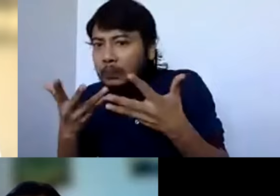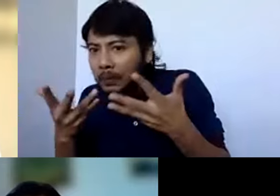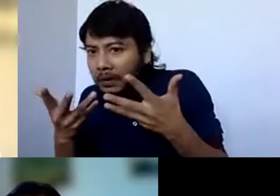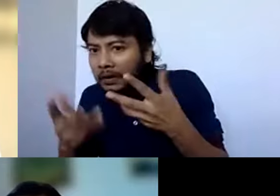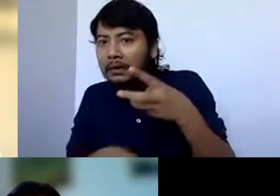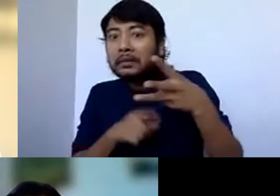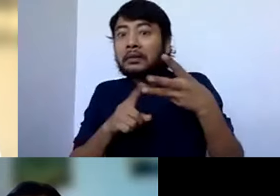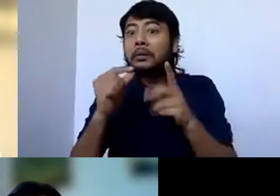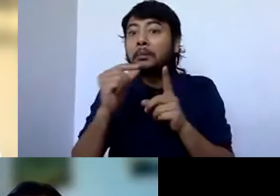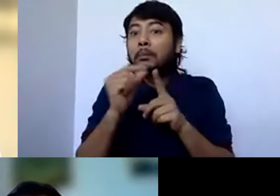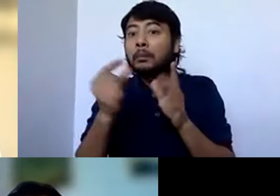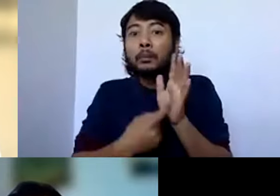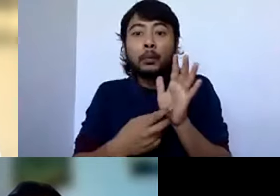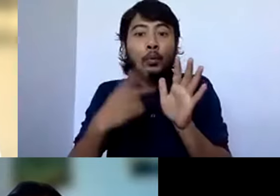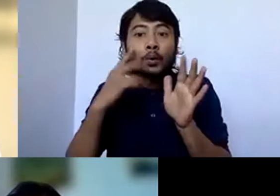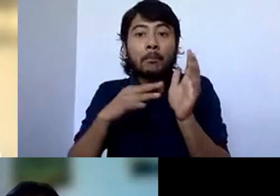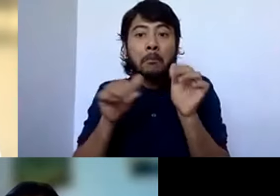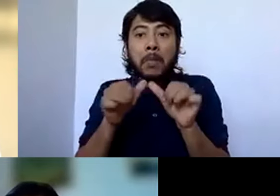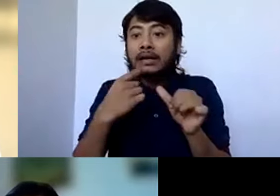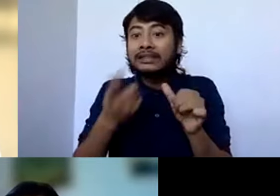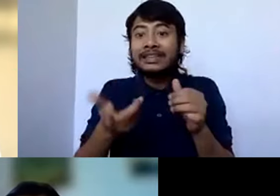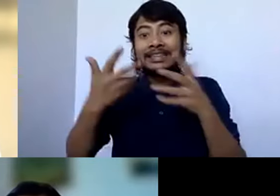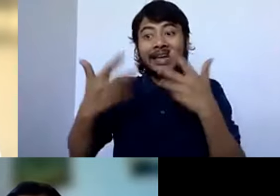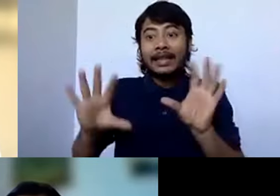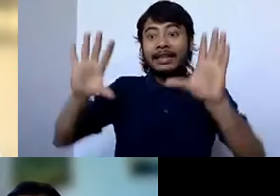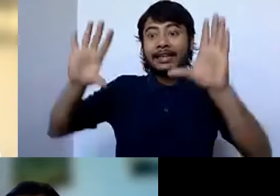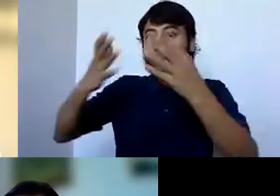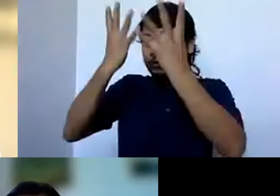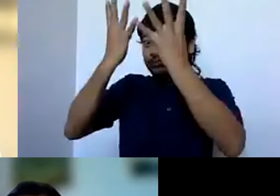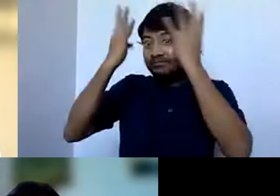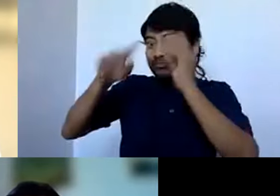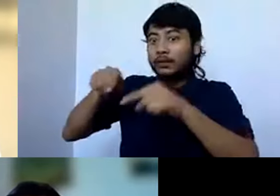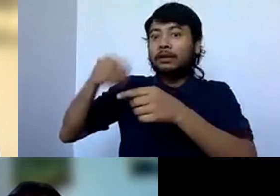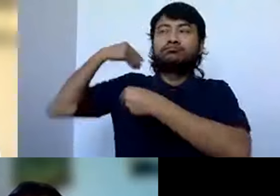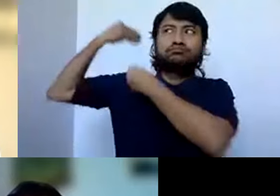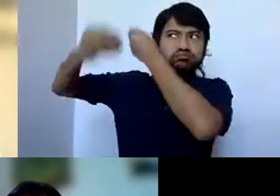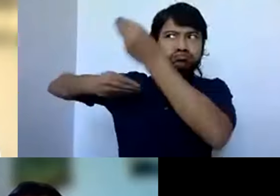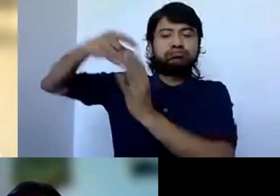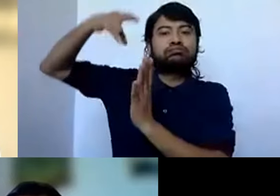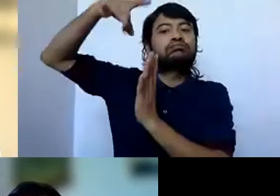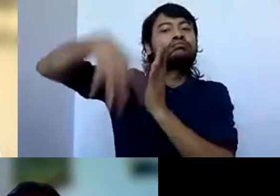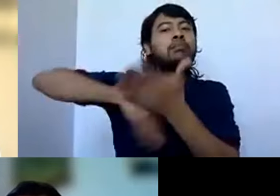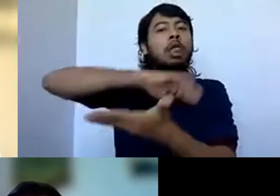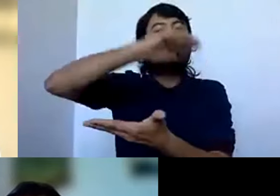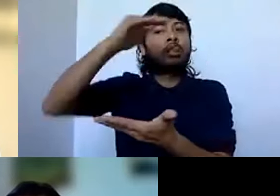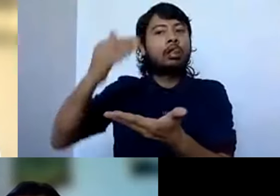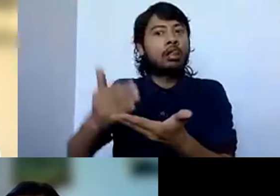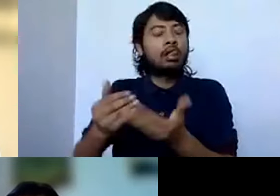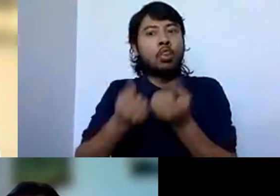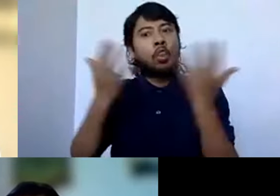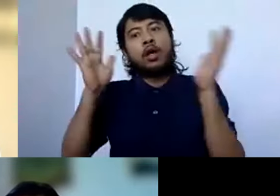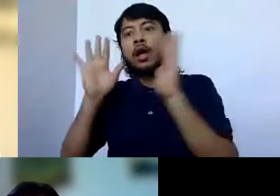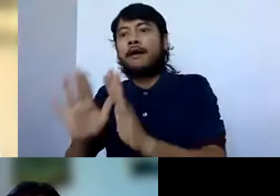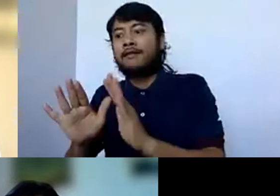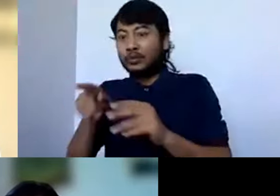there is a lot of ancient knowledge with indigenous tribes of New Zealand and how, how are that, how is that being, you know, utilized to